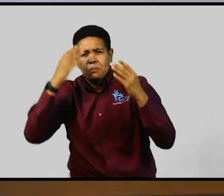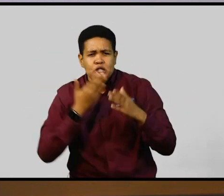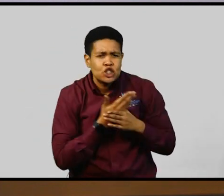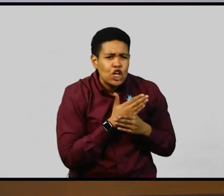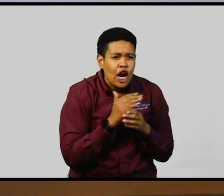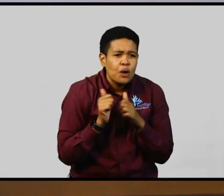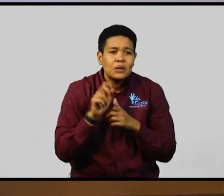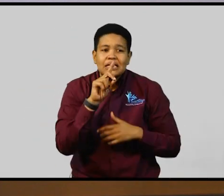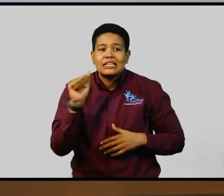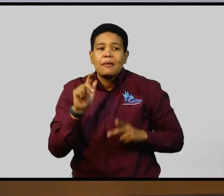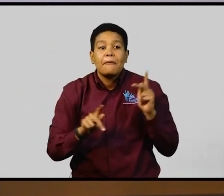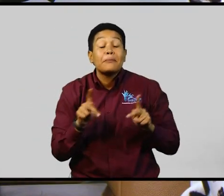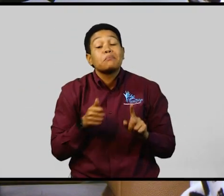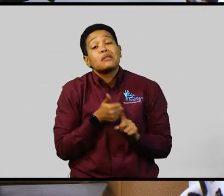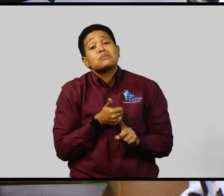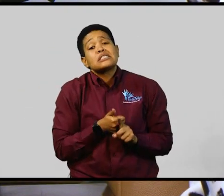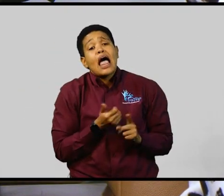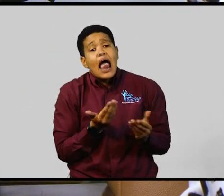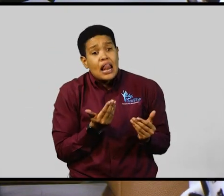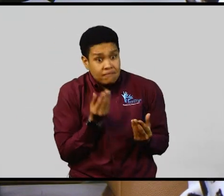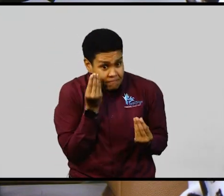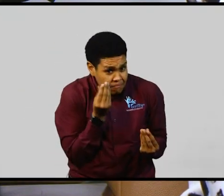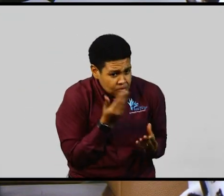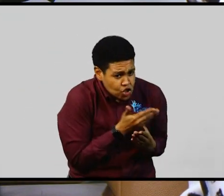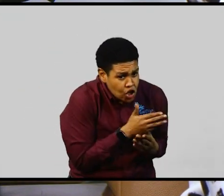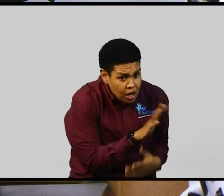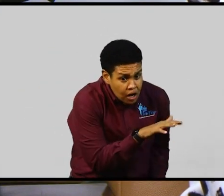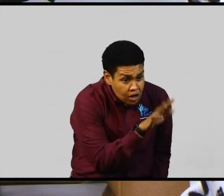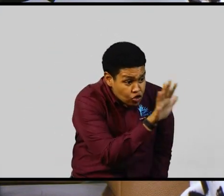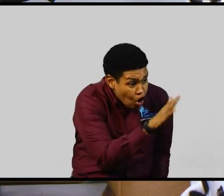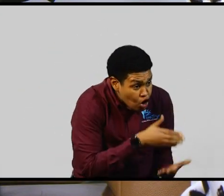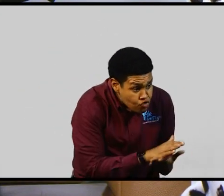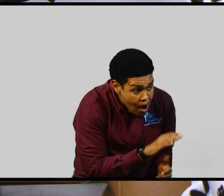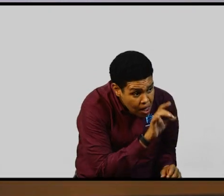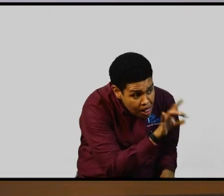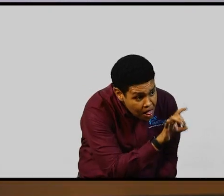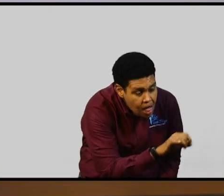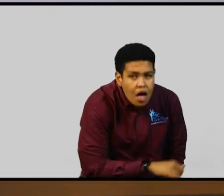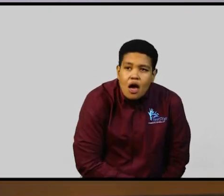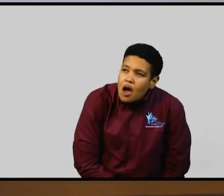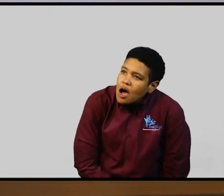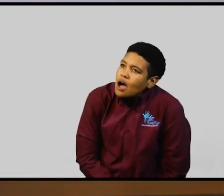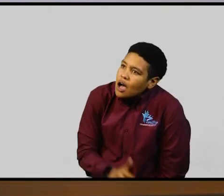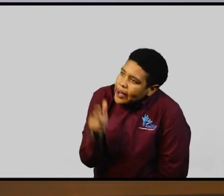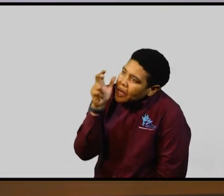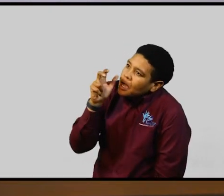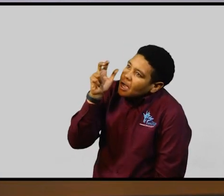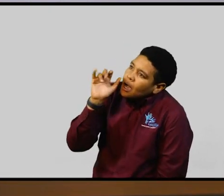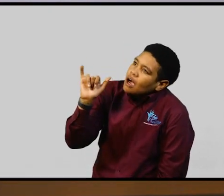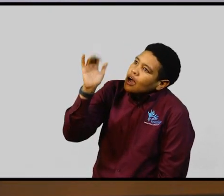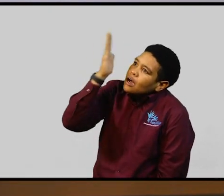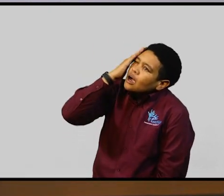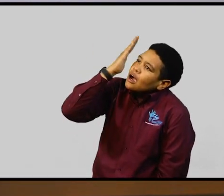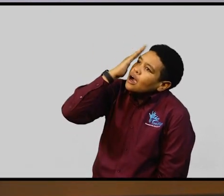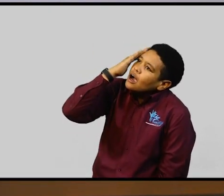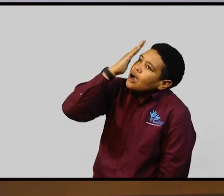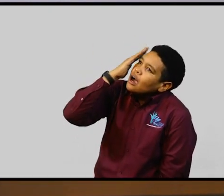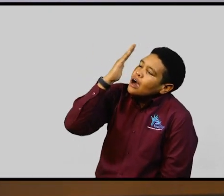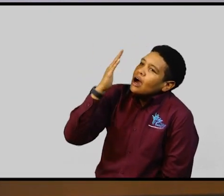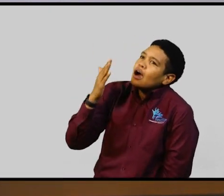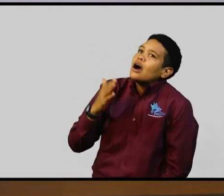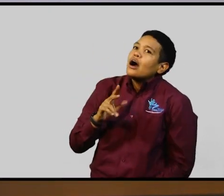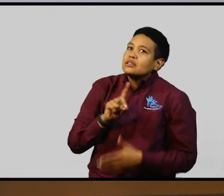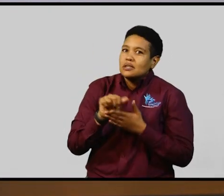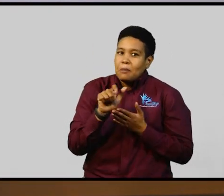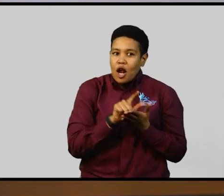persons with disabilities themselves as to what their rights are under the Disabilities Act. So that when